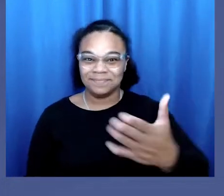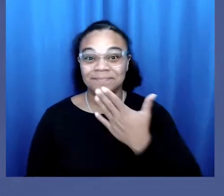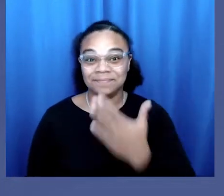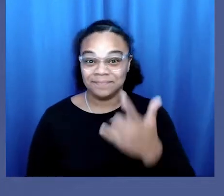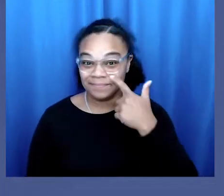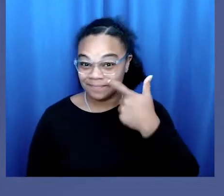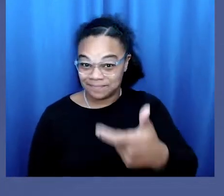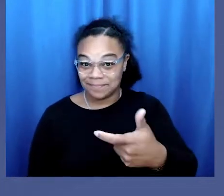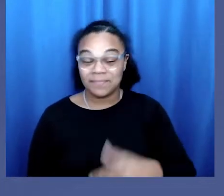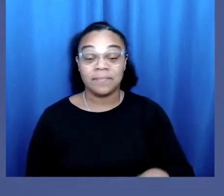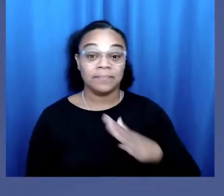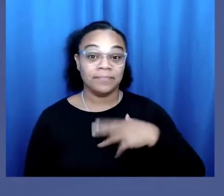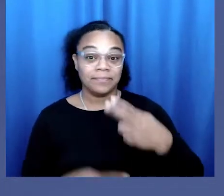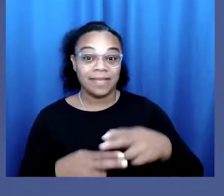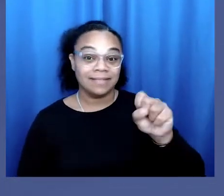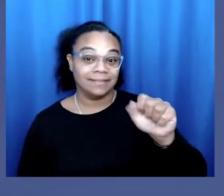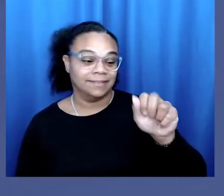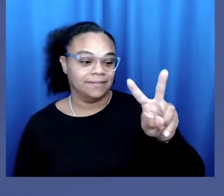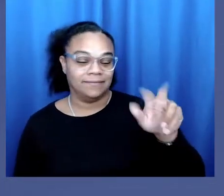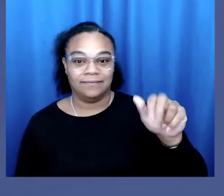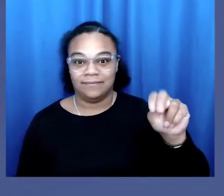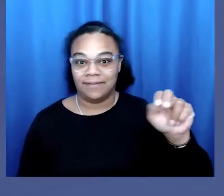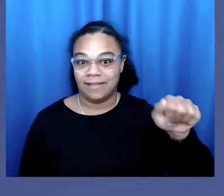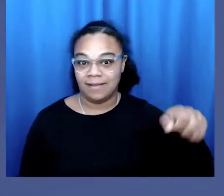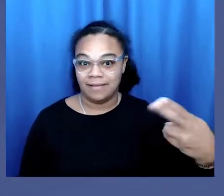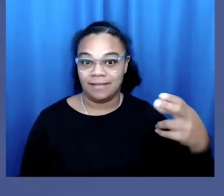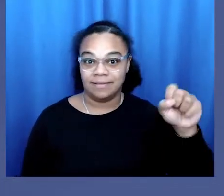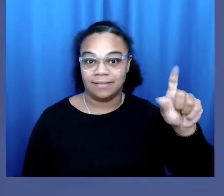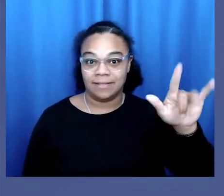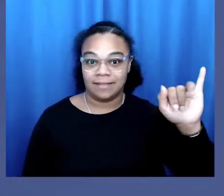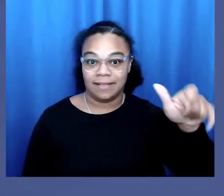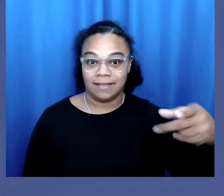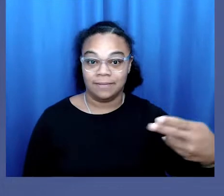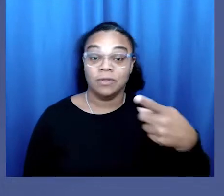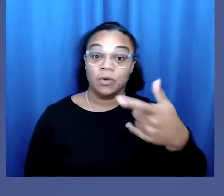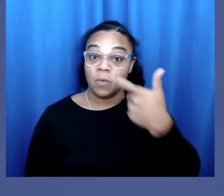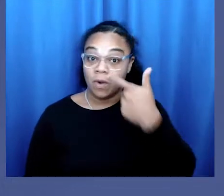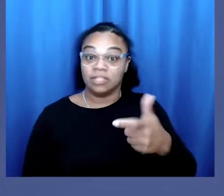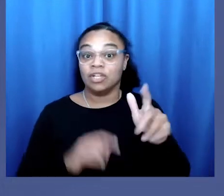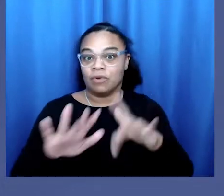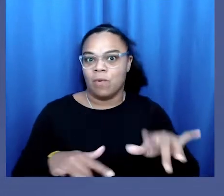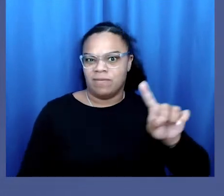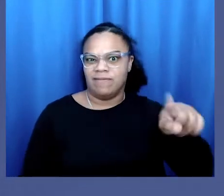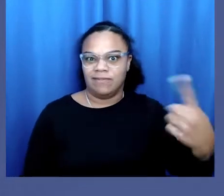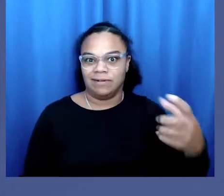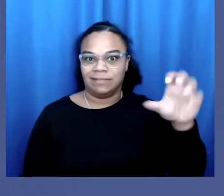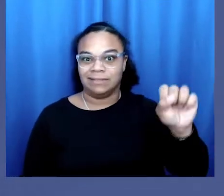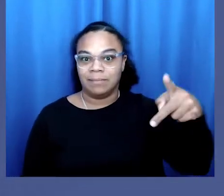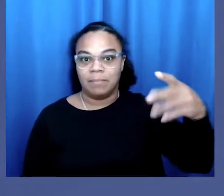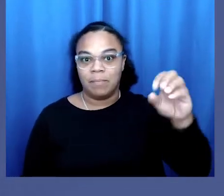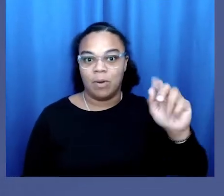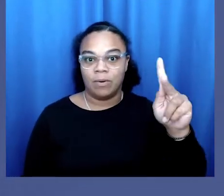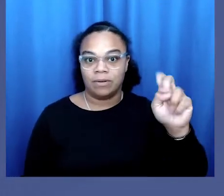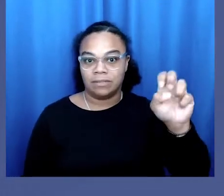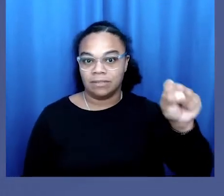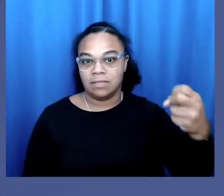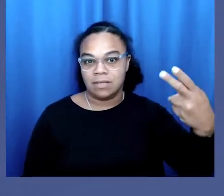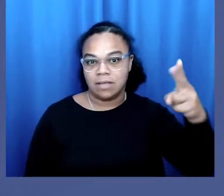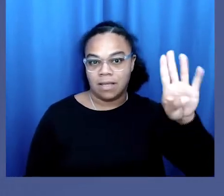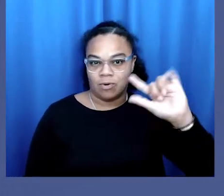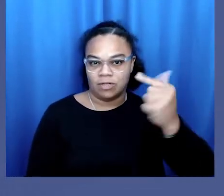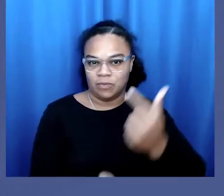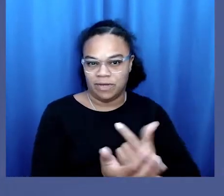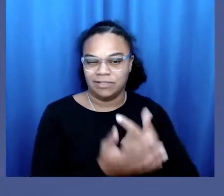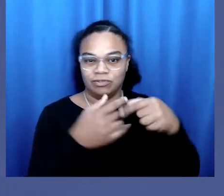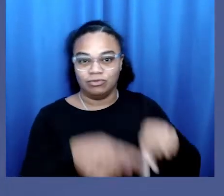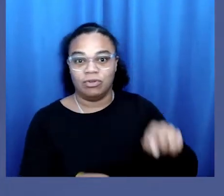Hello! Thanks for tuning in. My name is Savannah Sly. You're watching a recording of the first Spokeshub graduation, which was